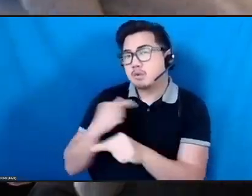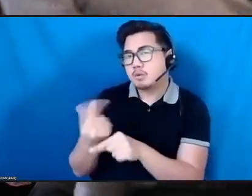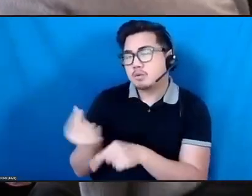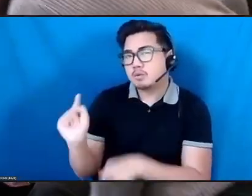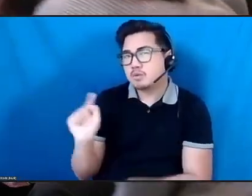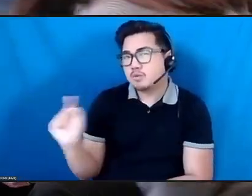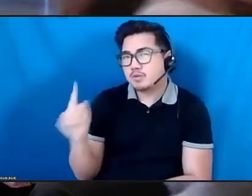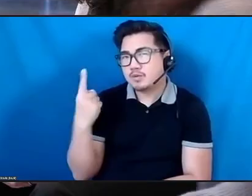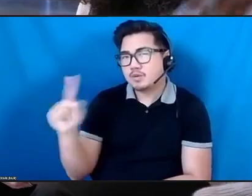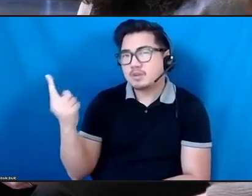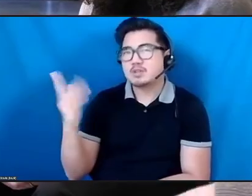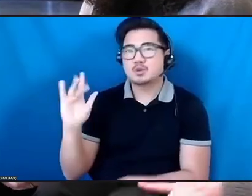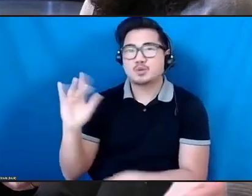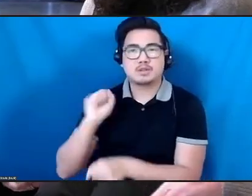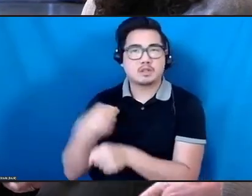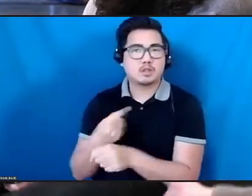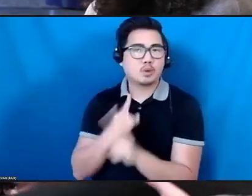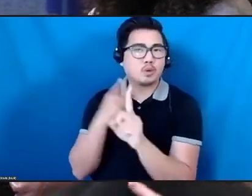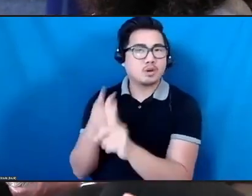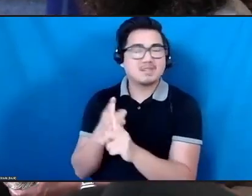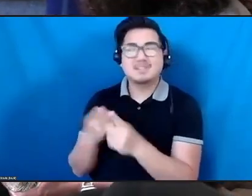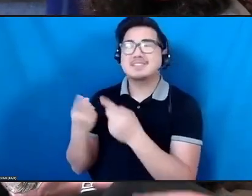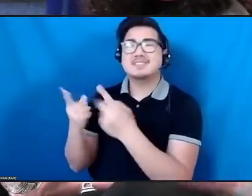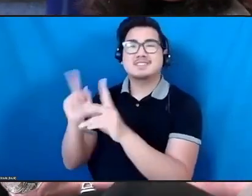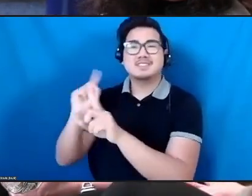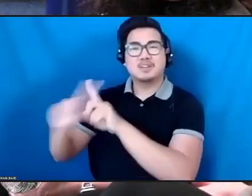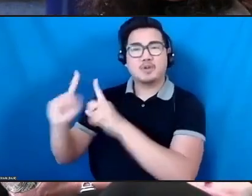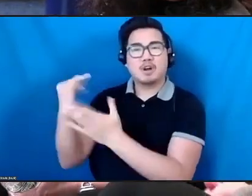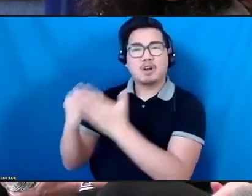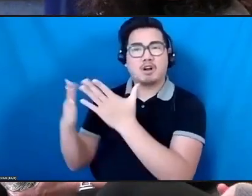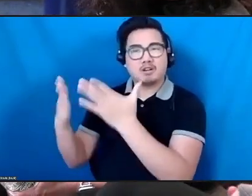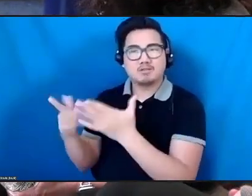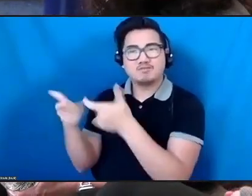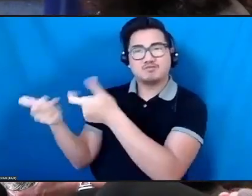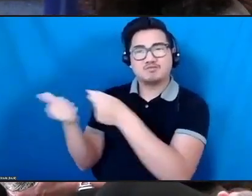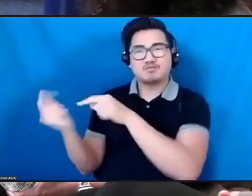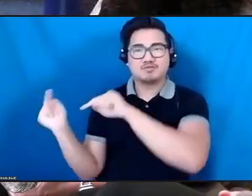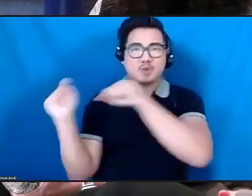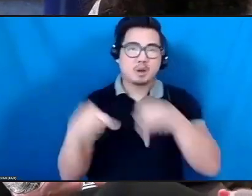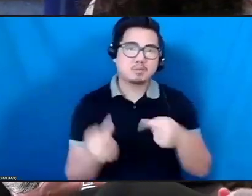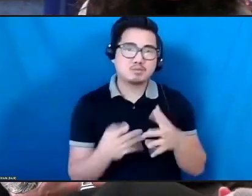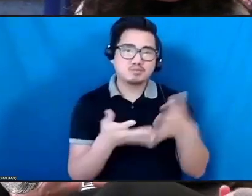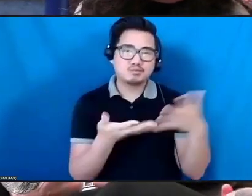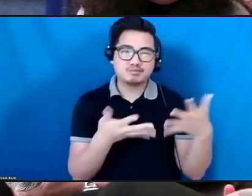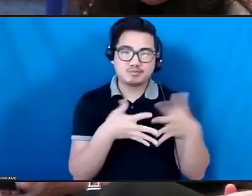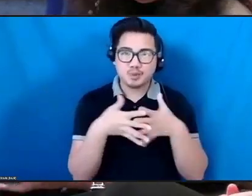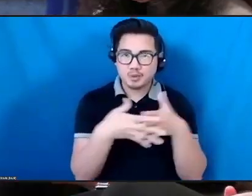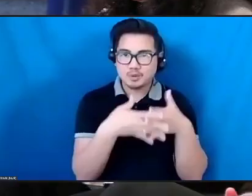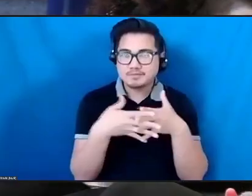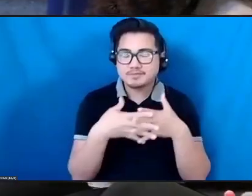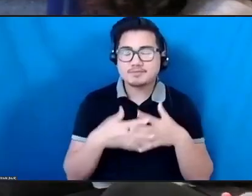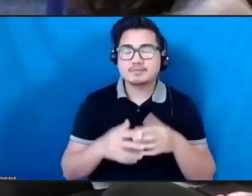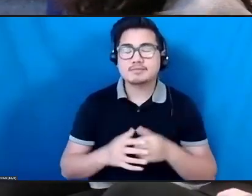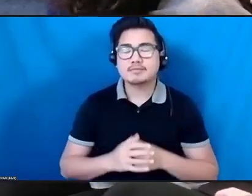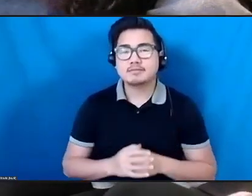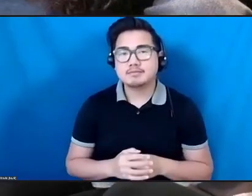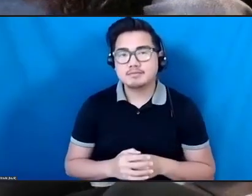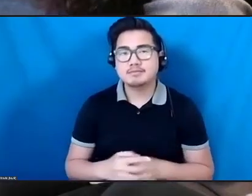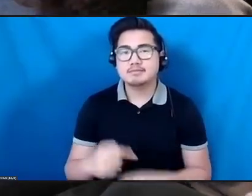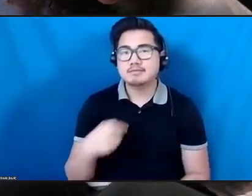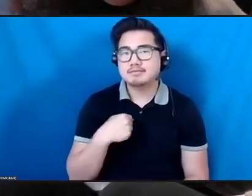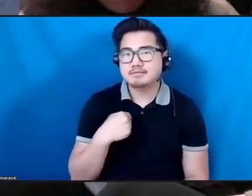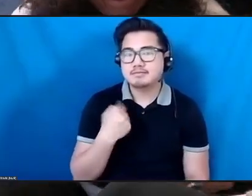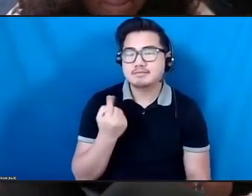artists from abroad to the US. I'm kind of part of both sides of that. I am, I've got dark-ish